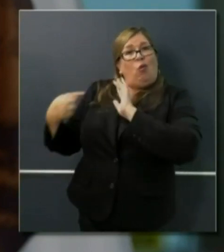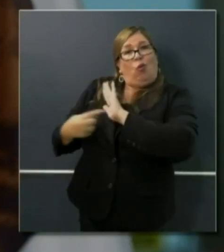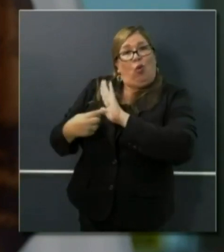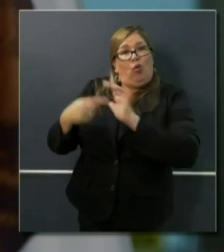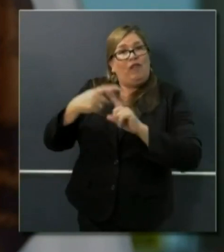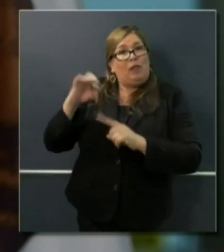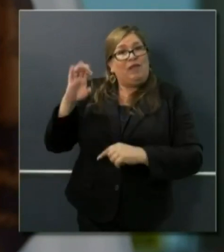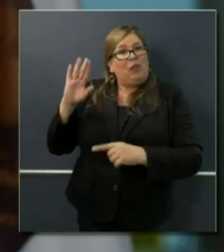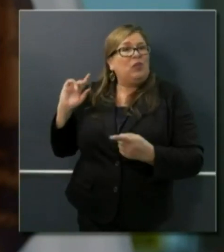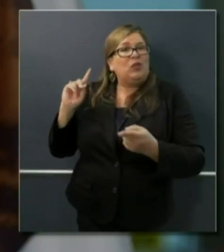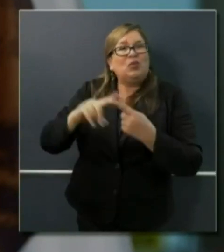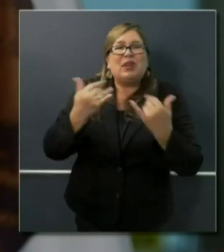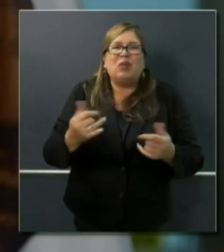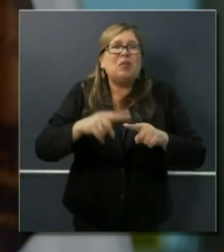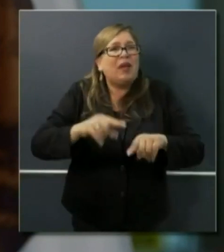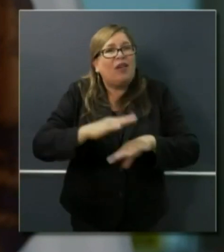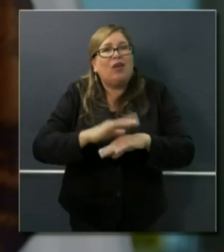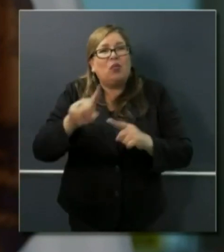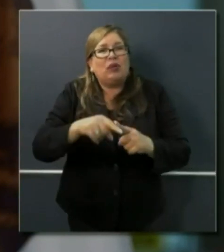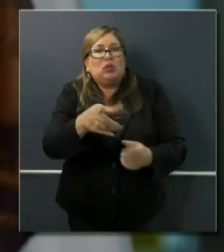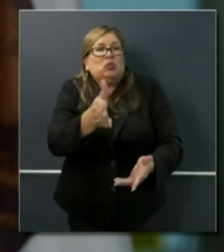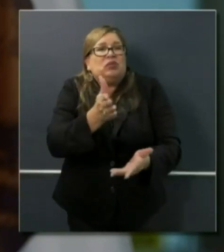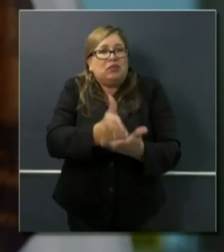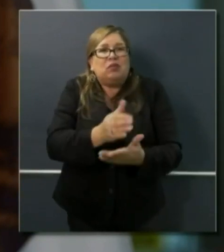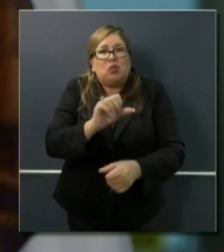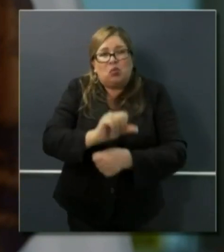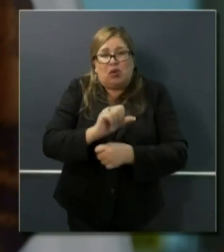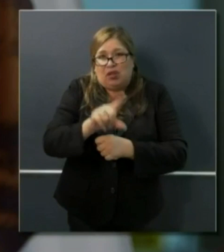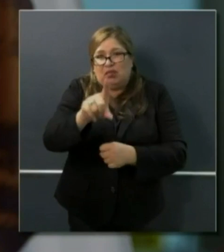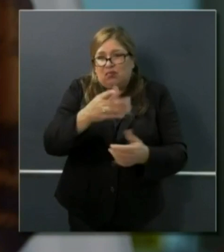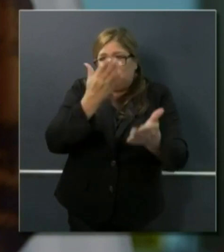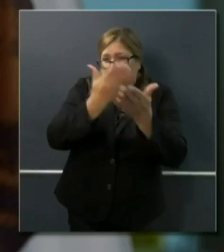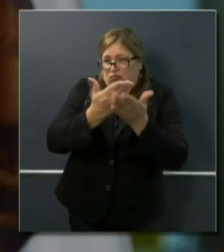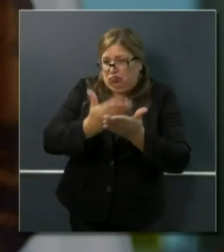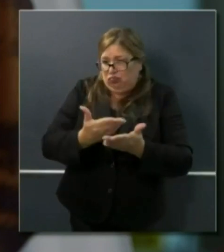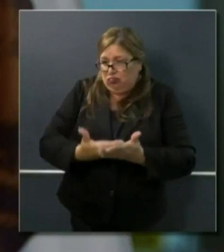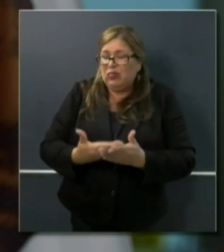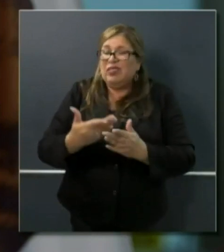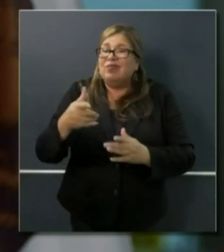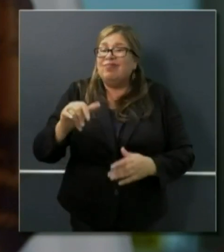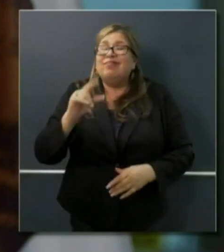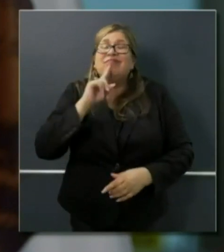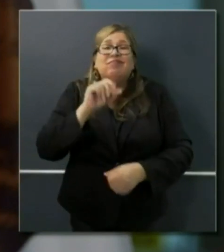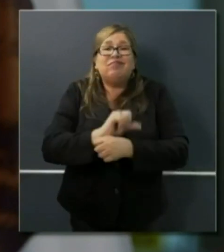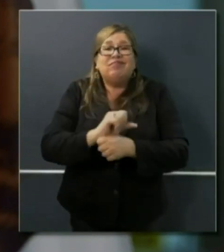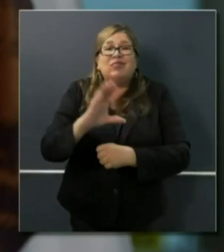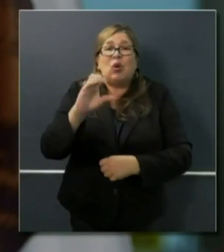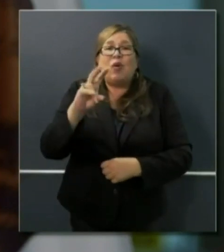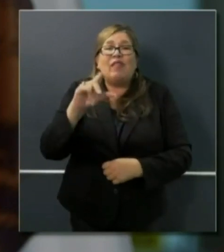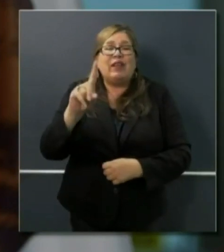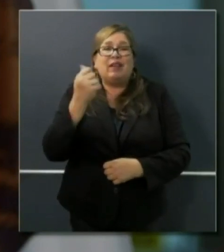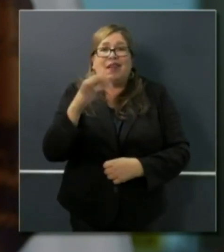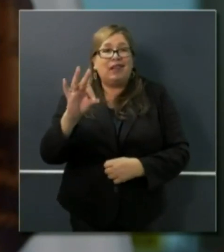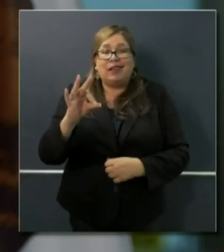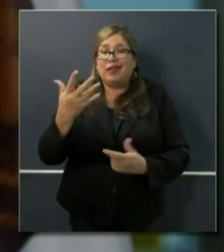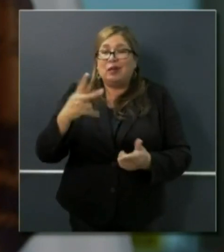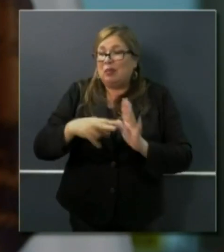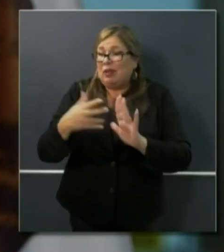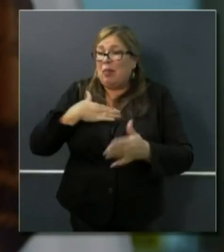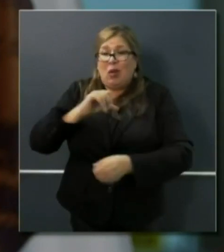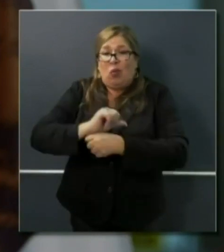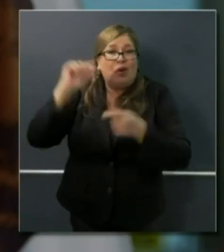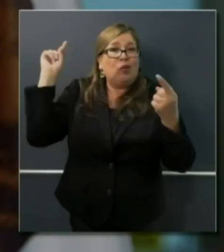if you can attest that you were affected by COVID-19 as of that time. In addition,